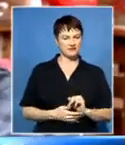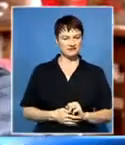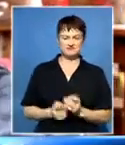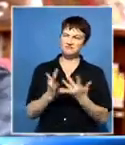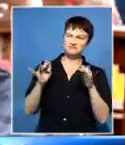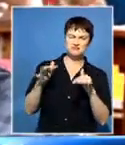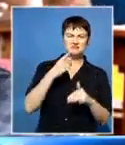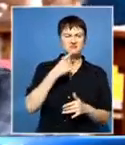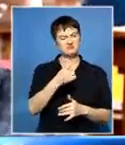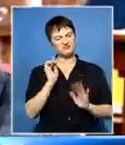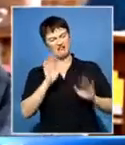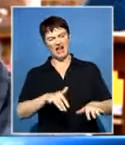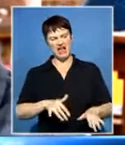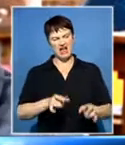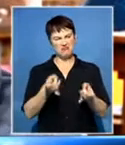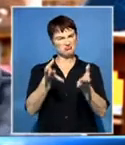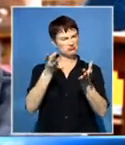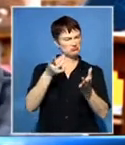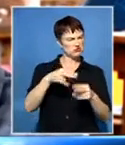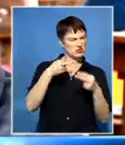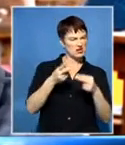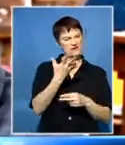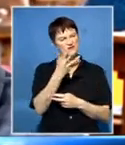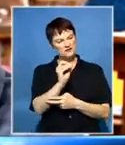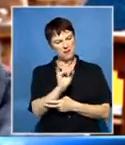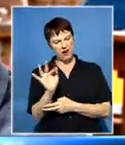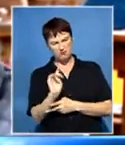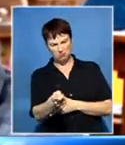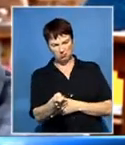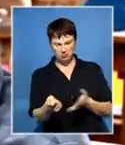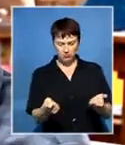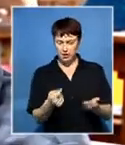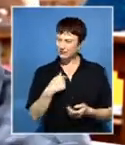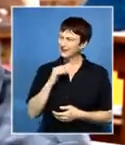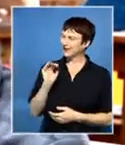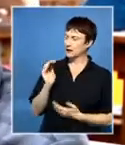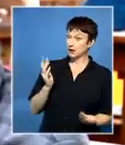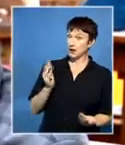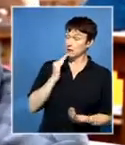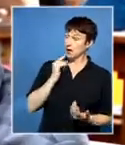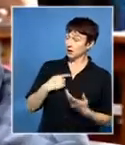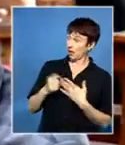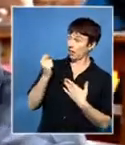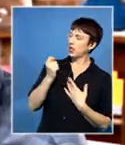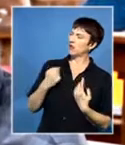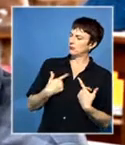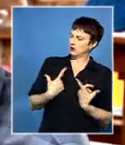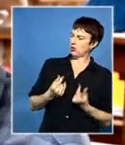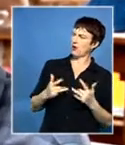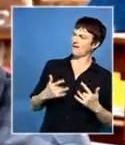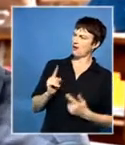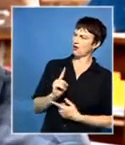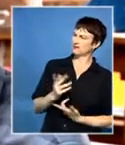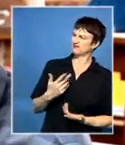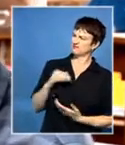say, walk away, Sakumzi, we'll give you 50 million. And I ask them, what is it that I'll be doing? Yes, I can